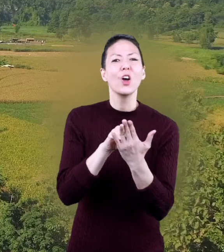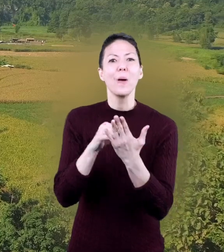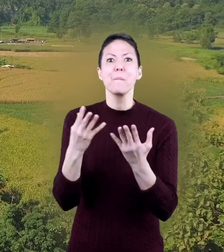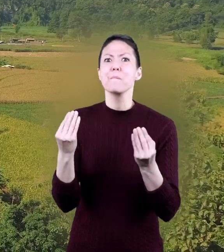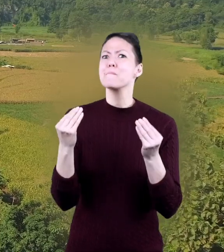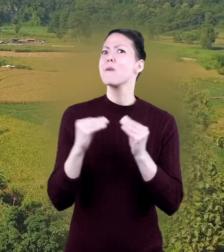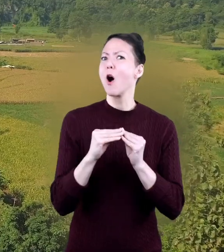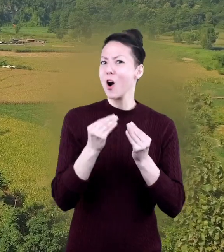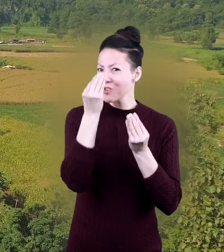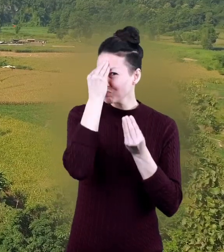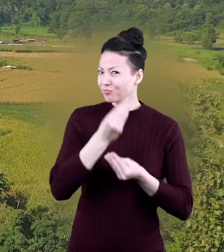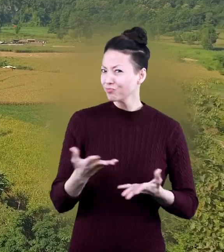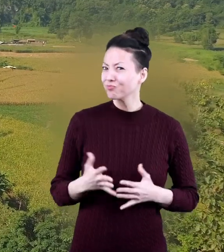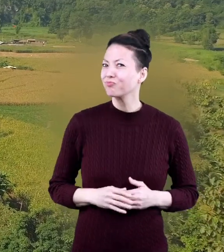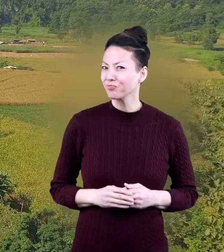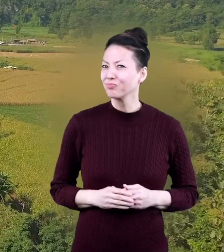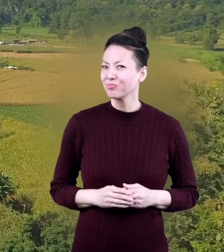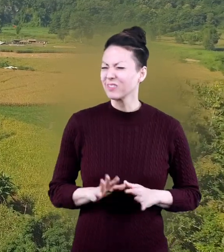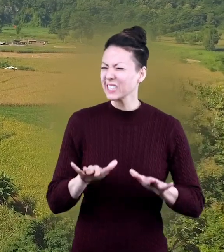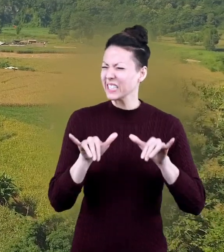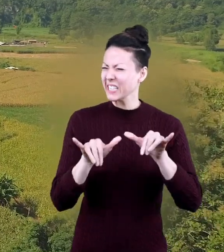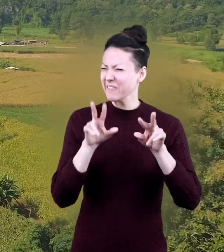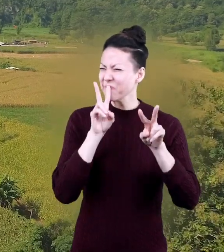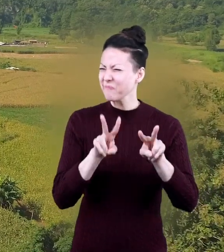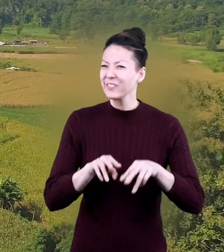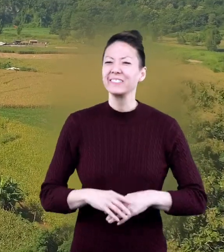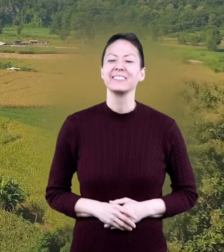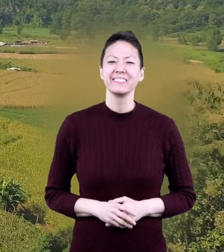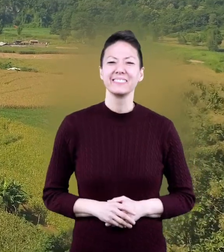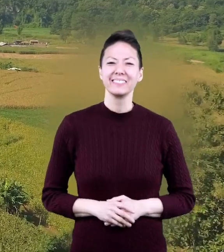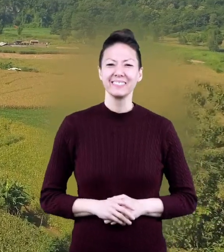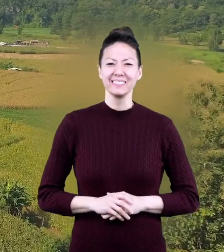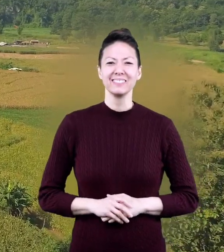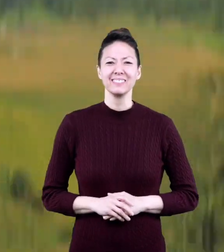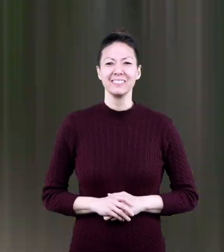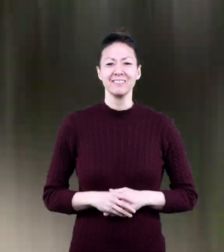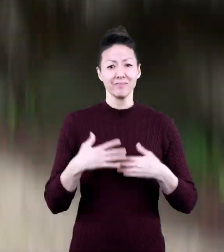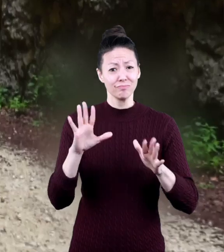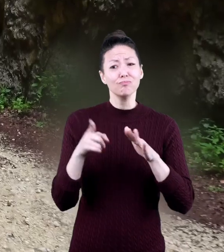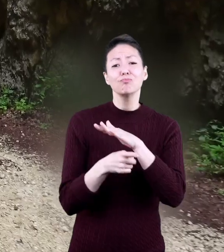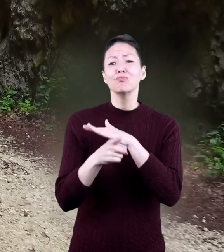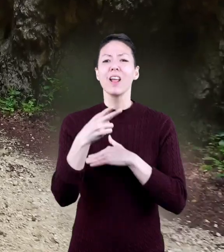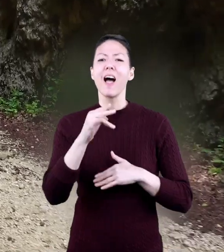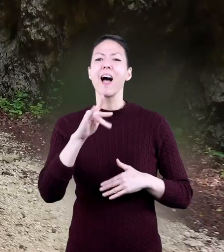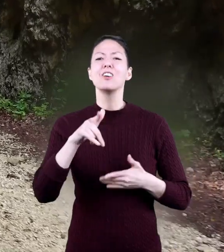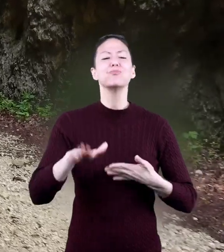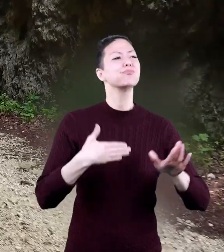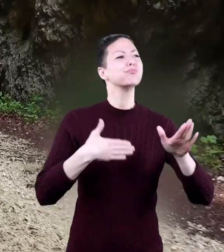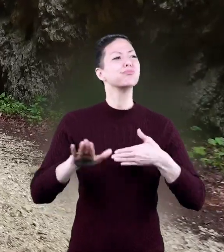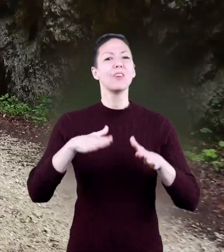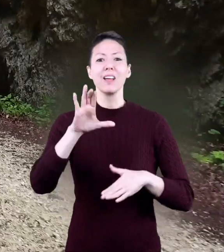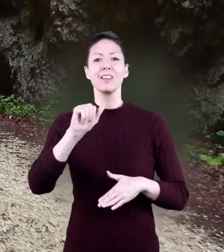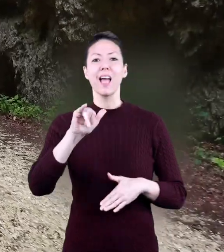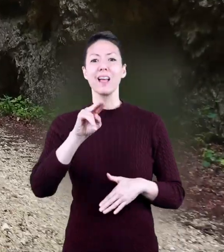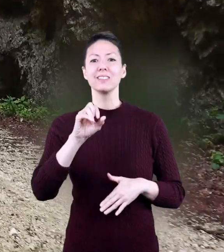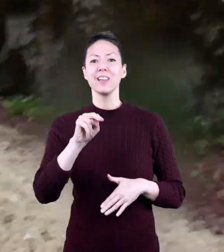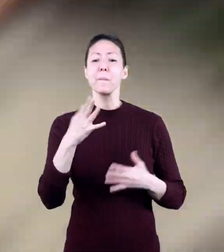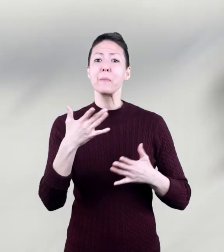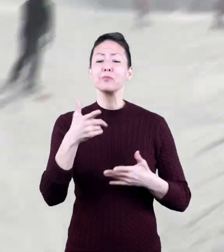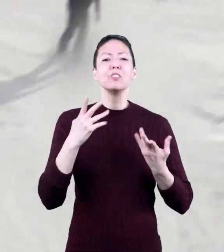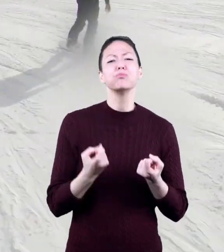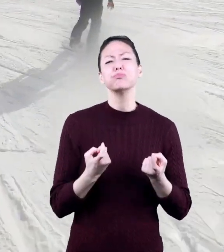going to learn what they are and much more. So stay tuned! Have you ever gone hiking in a canyon?